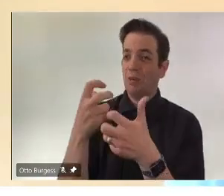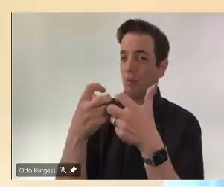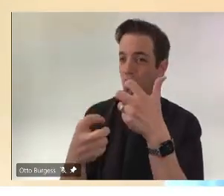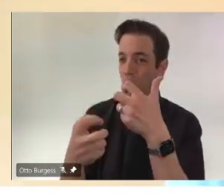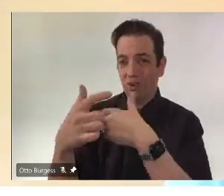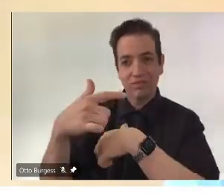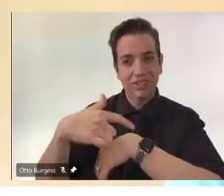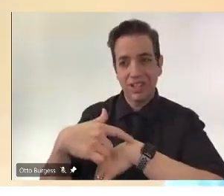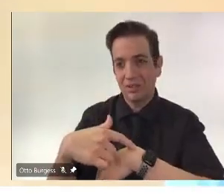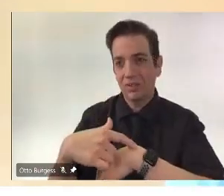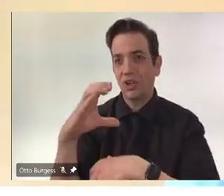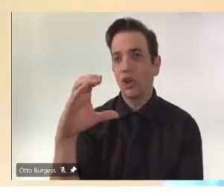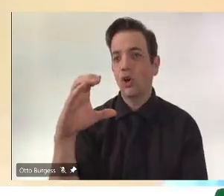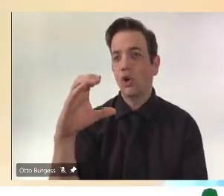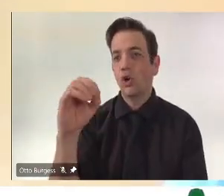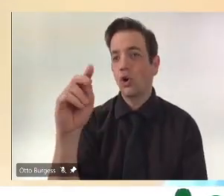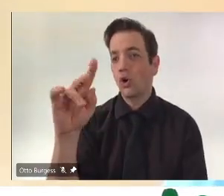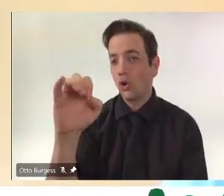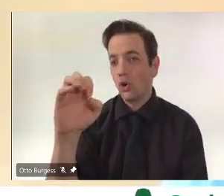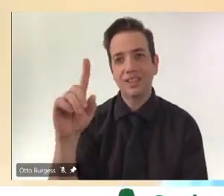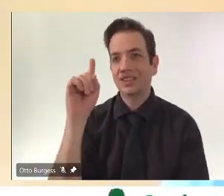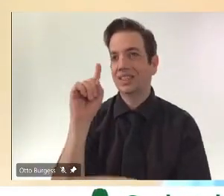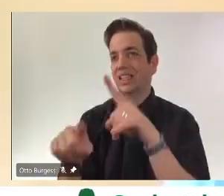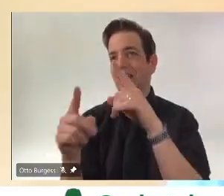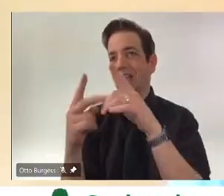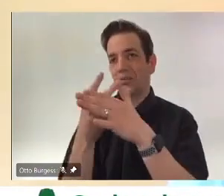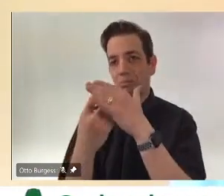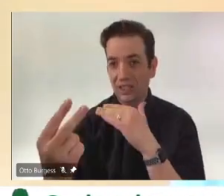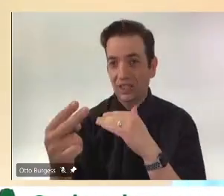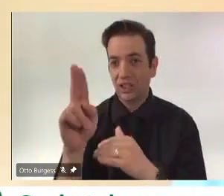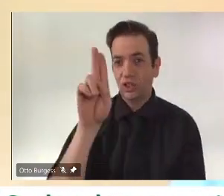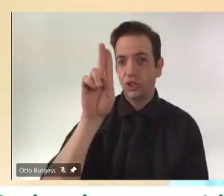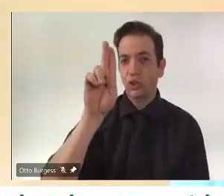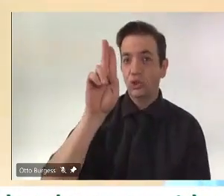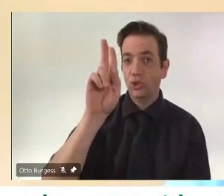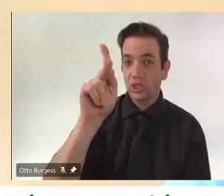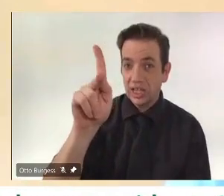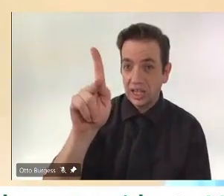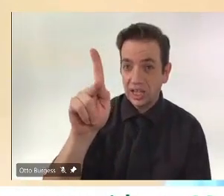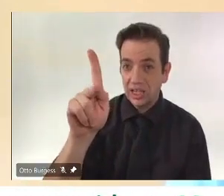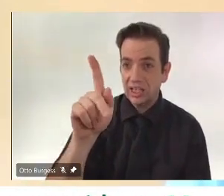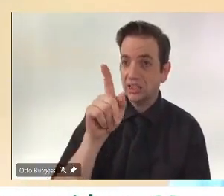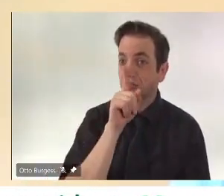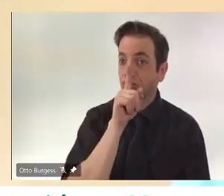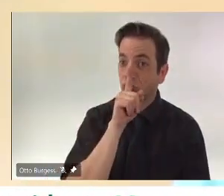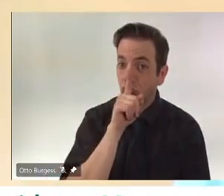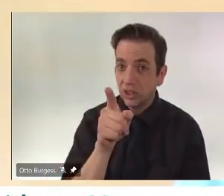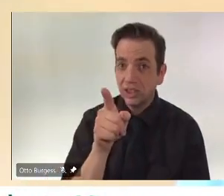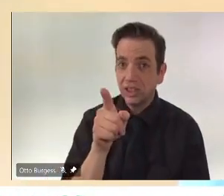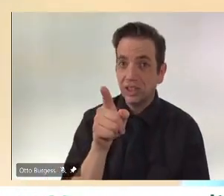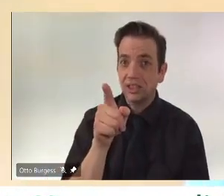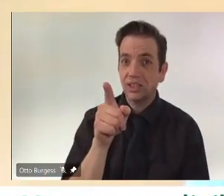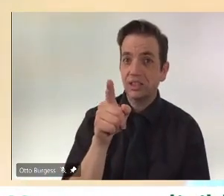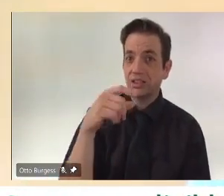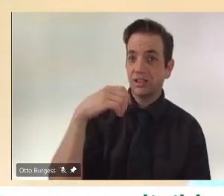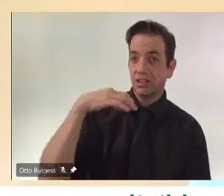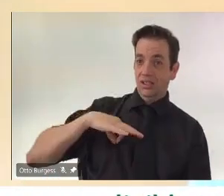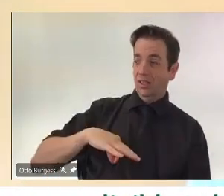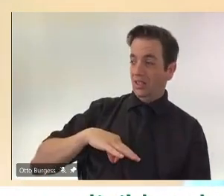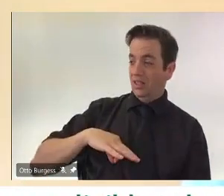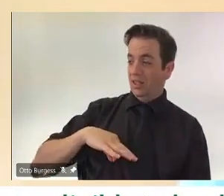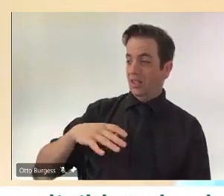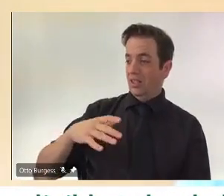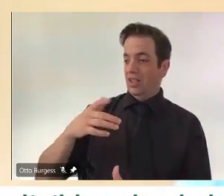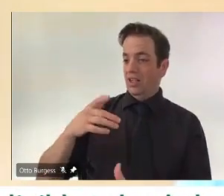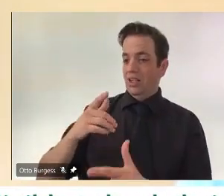We already see that the UK is doing really well, but they are now concerned with B1617 first identified in India, and